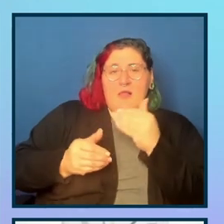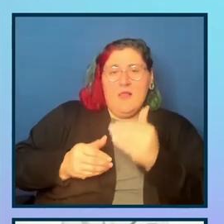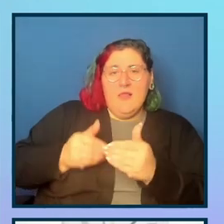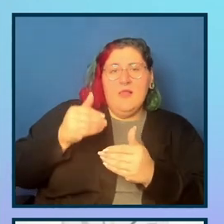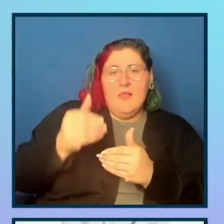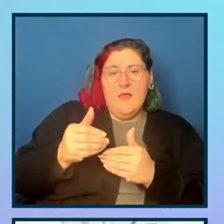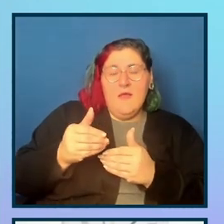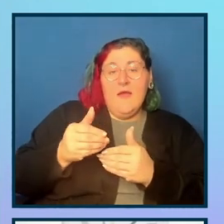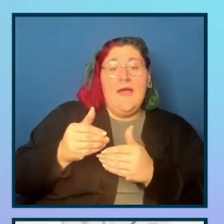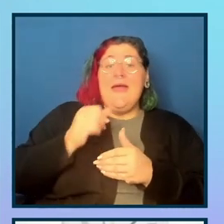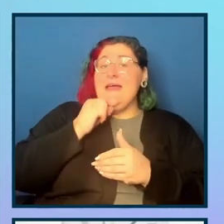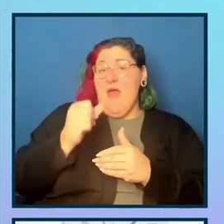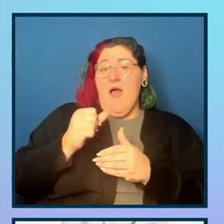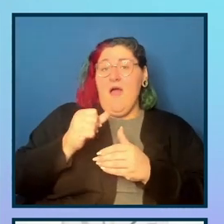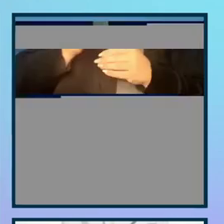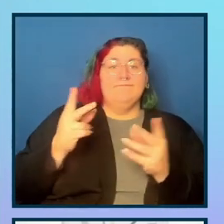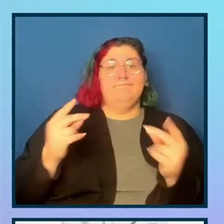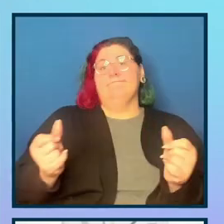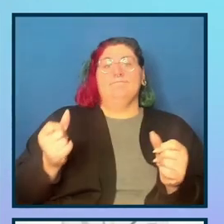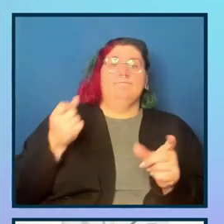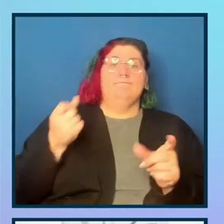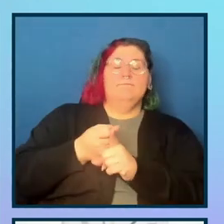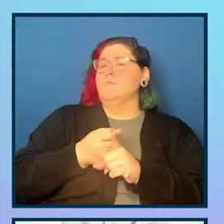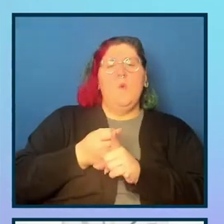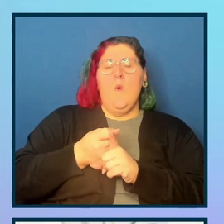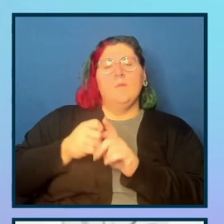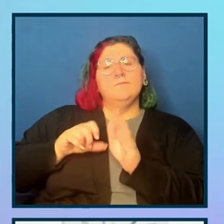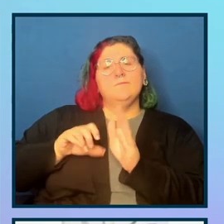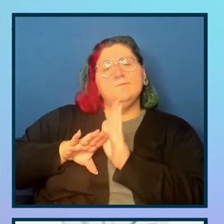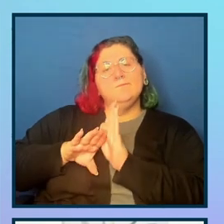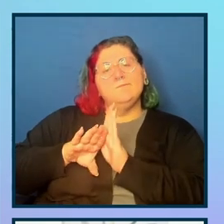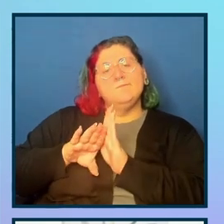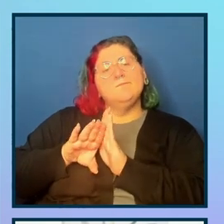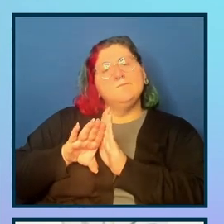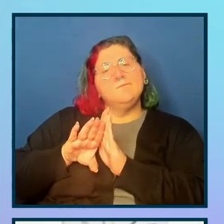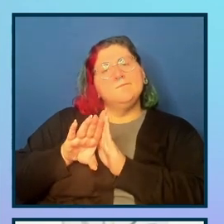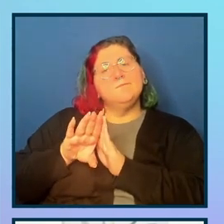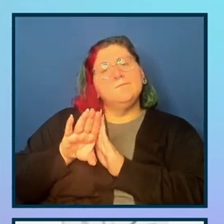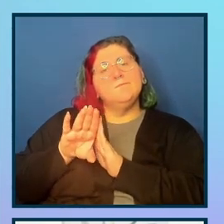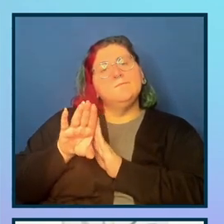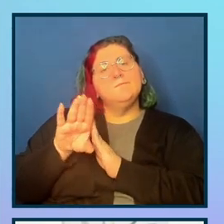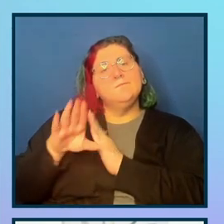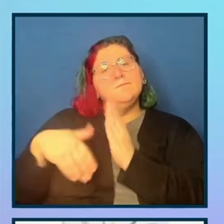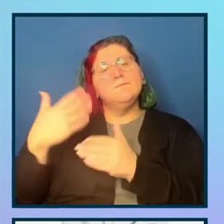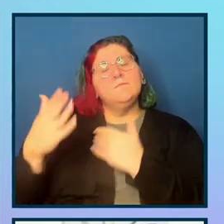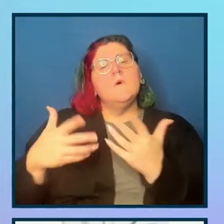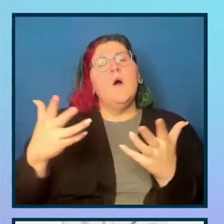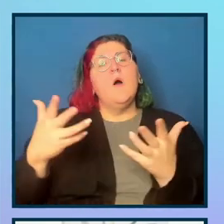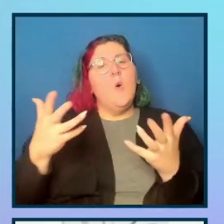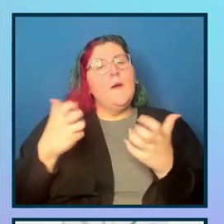as a problem unfolds. Well, you know, we wanted to make sure that accessibility